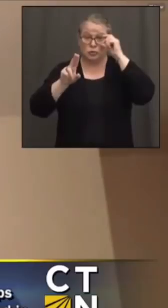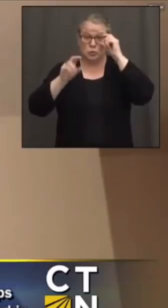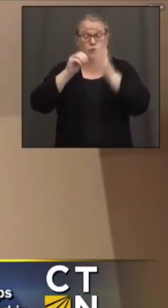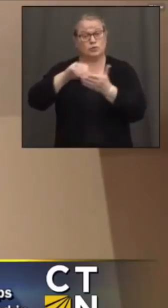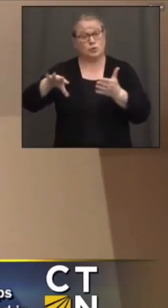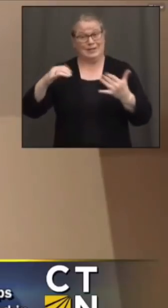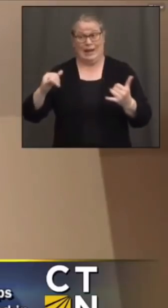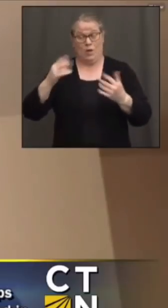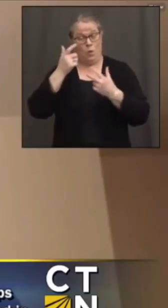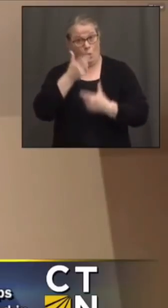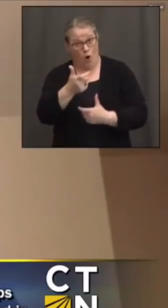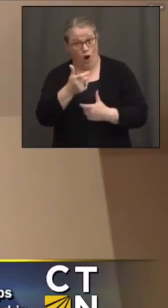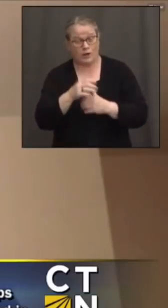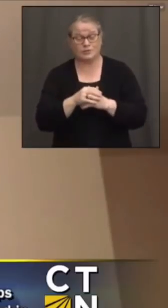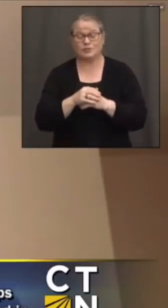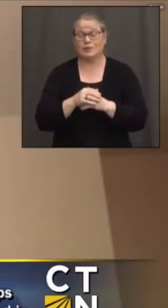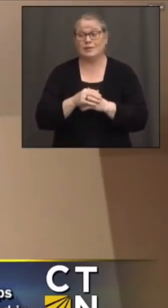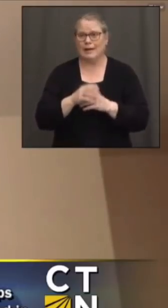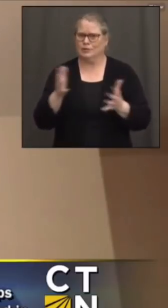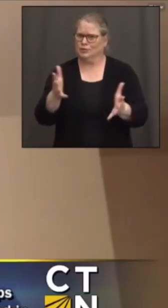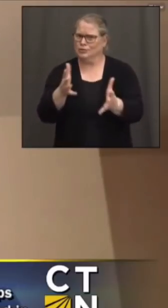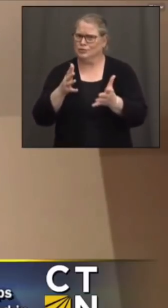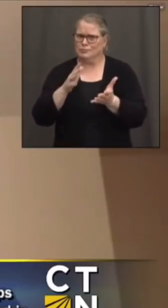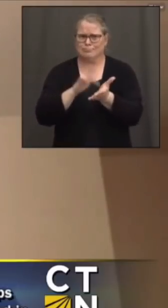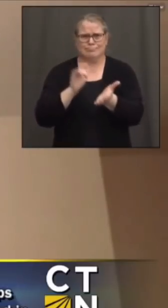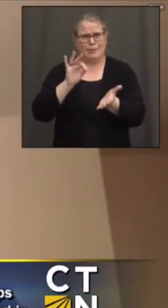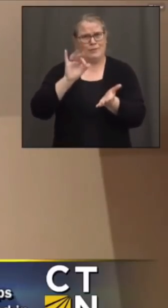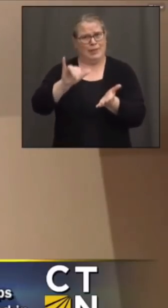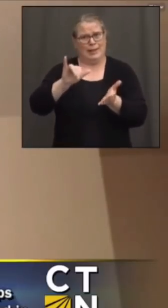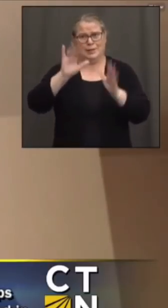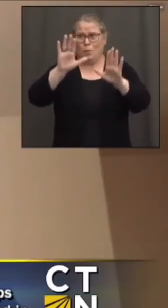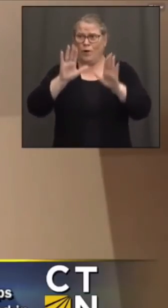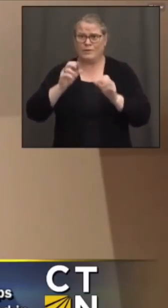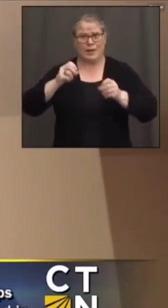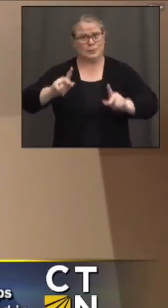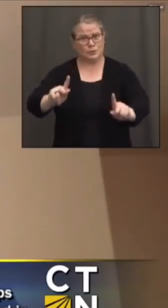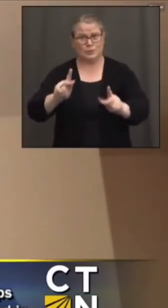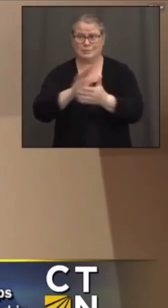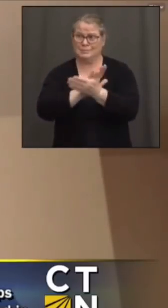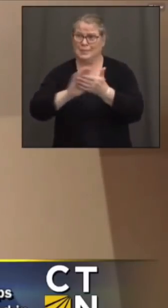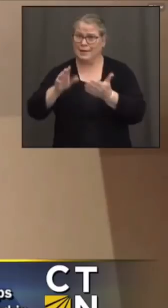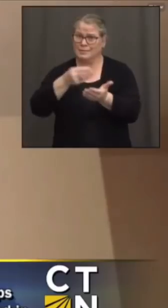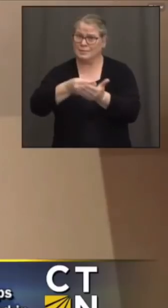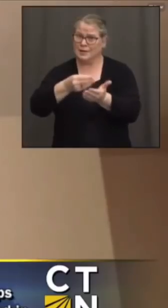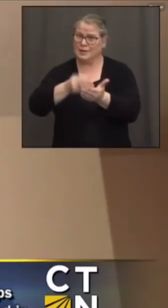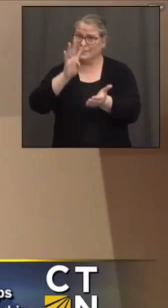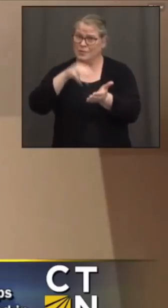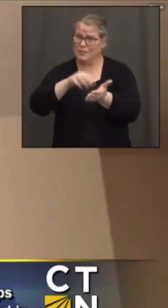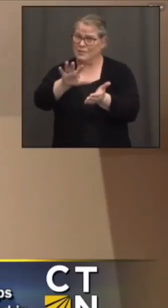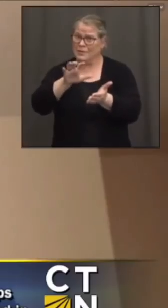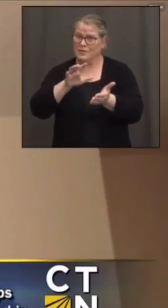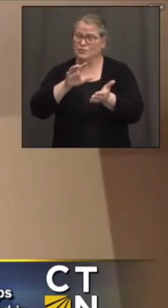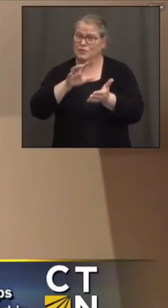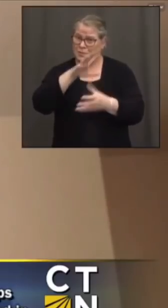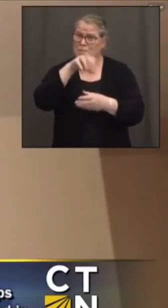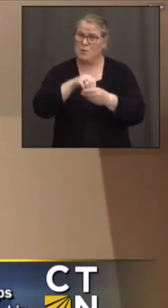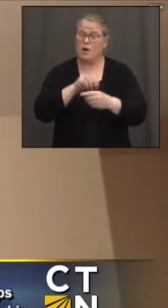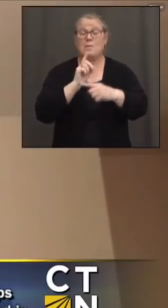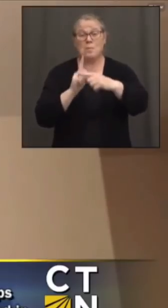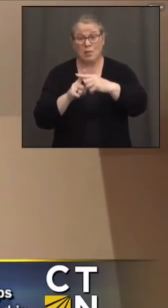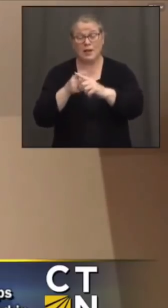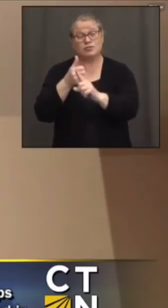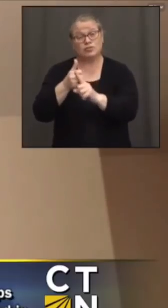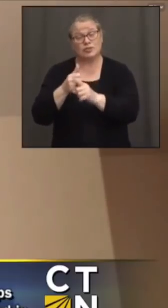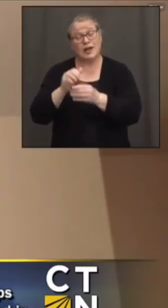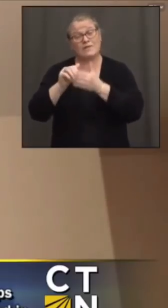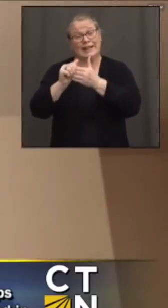opportunity. The governor just told you you get a nice stipend to be a part of this, but you will grow personally as a leader and